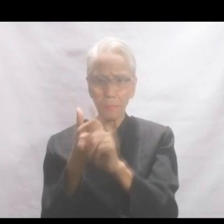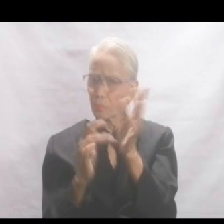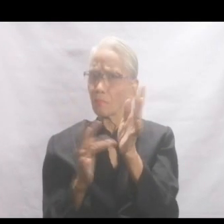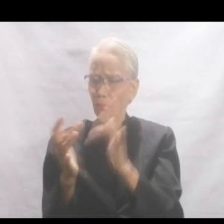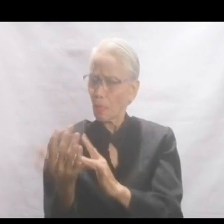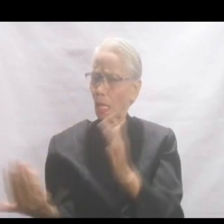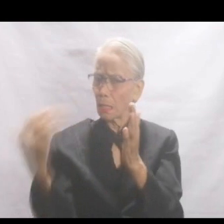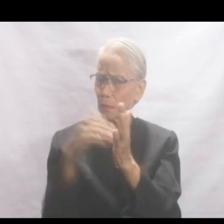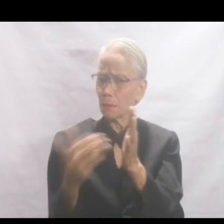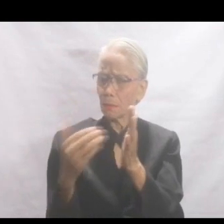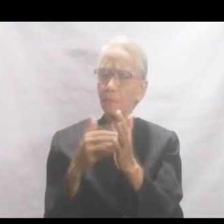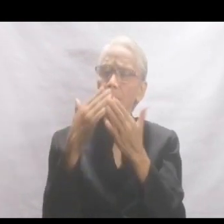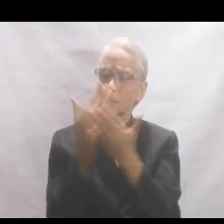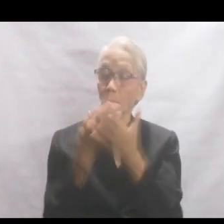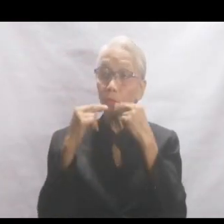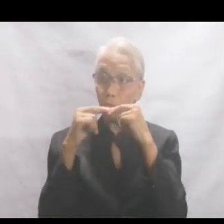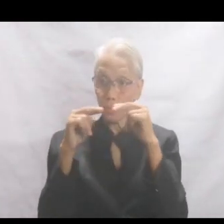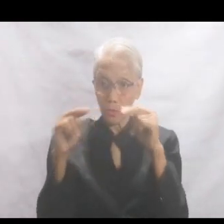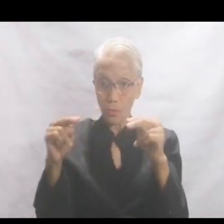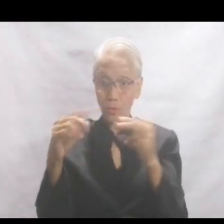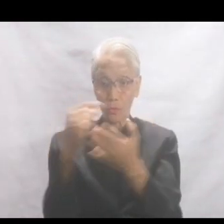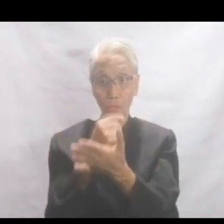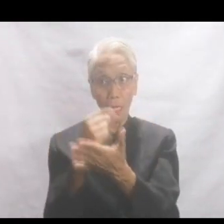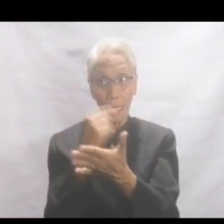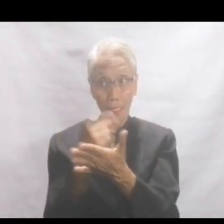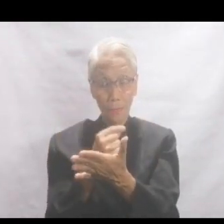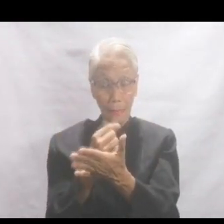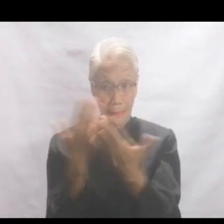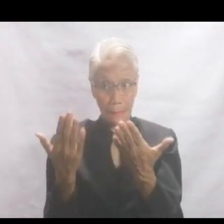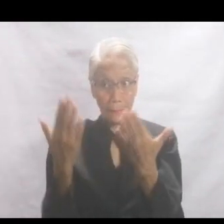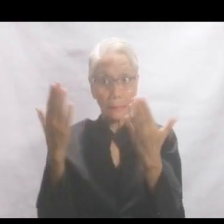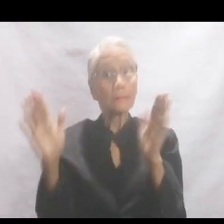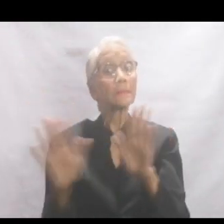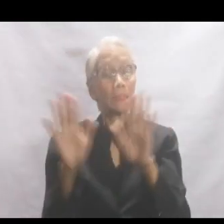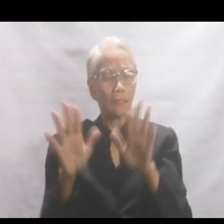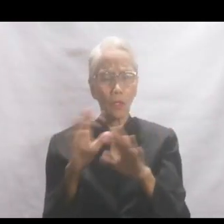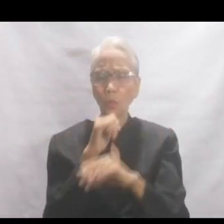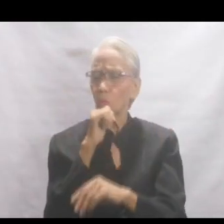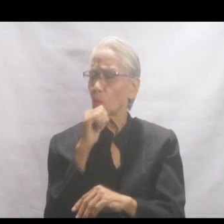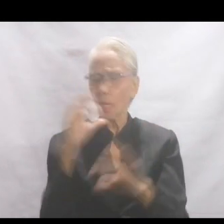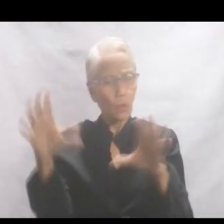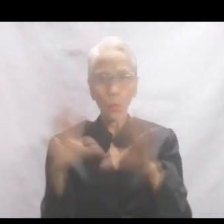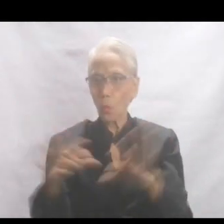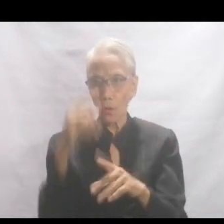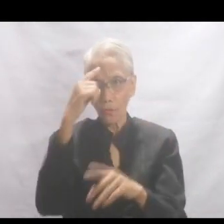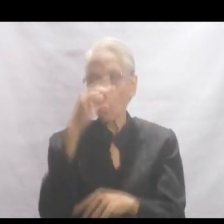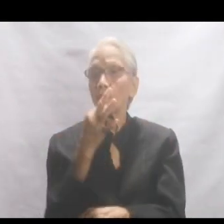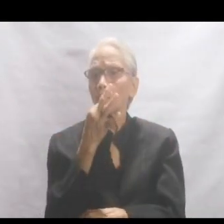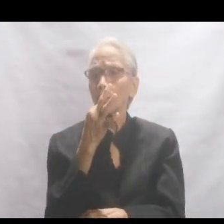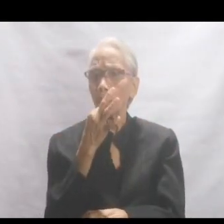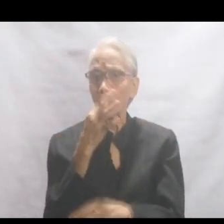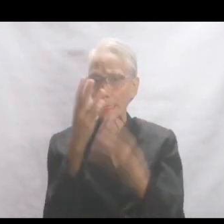Jesus repeats the good news for us in the gospel this Sunday. Do not work for food